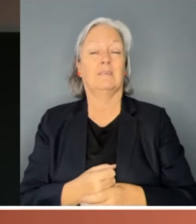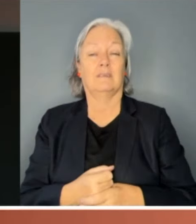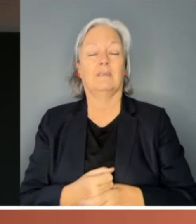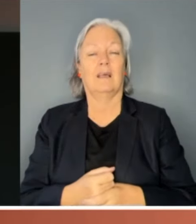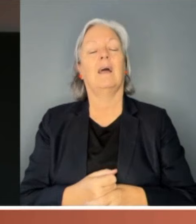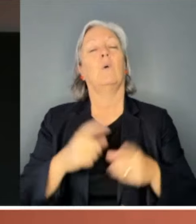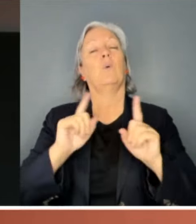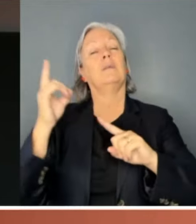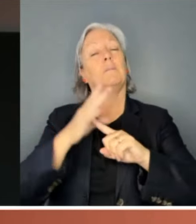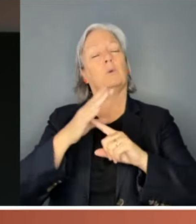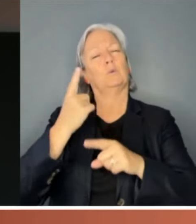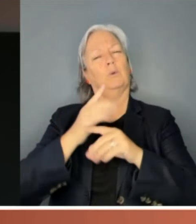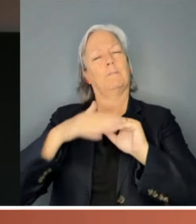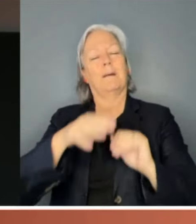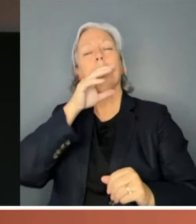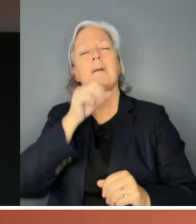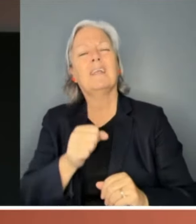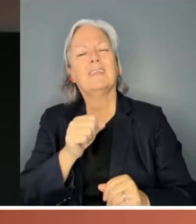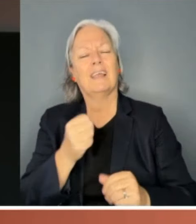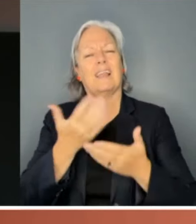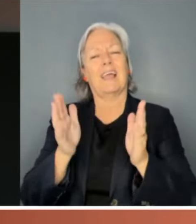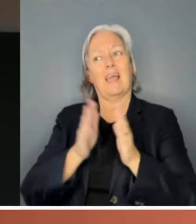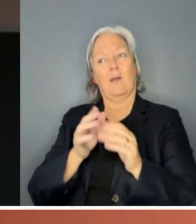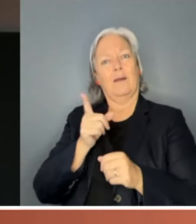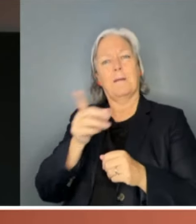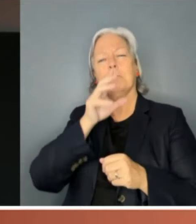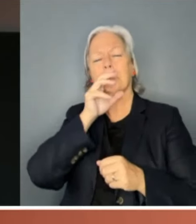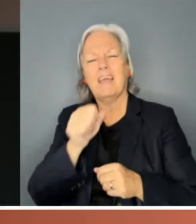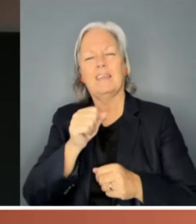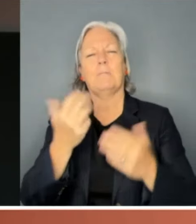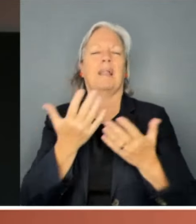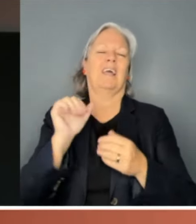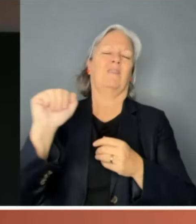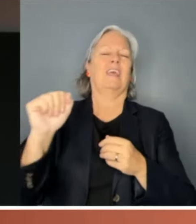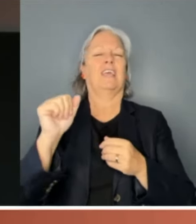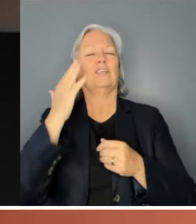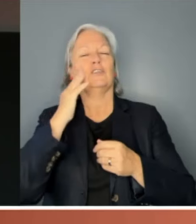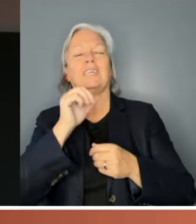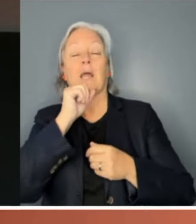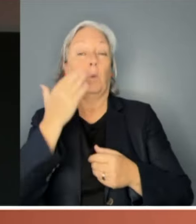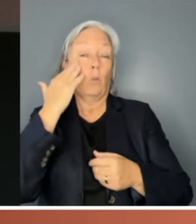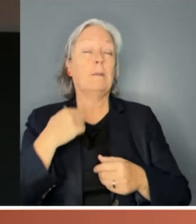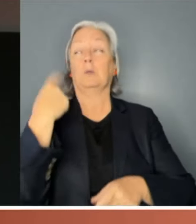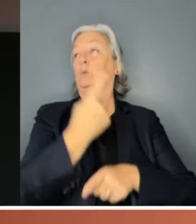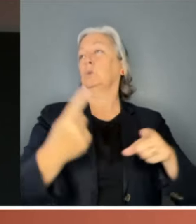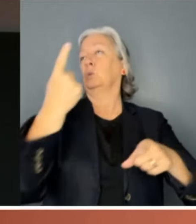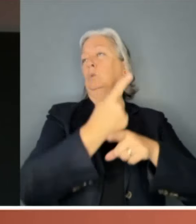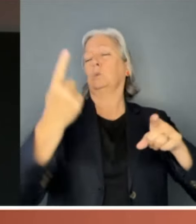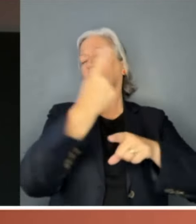about men and how they play their gender card. We've talked about women all right. Indeed, during the last